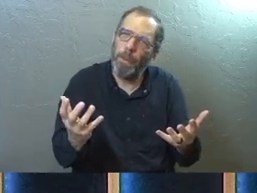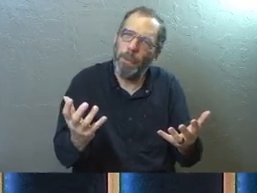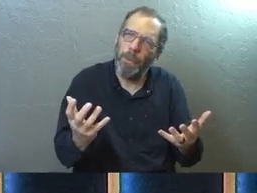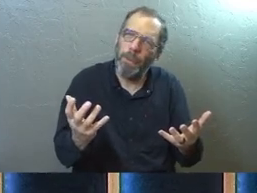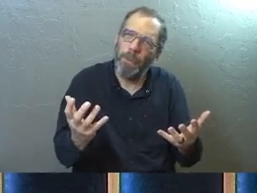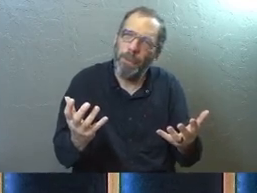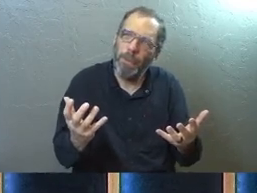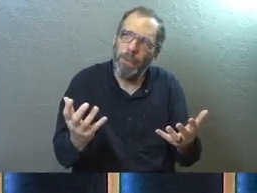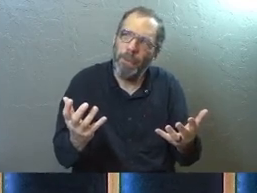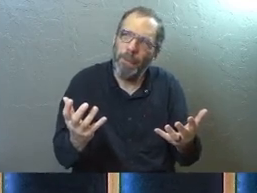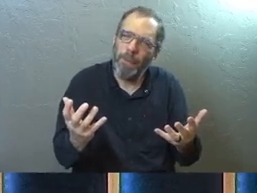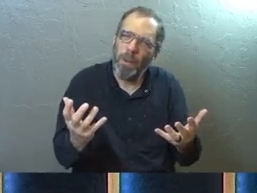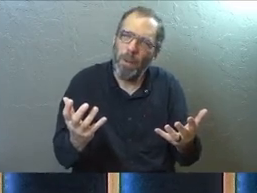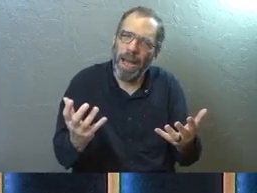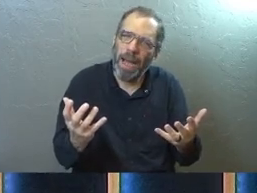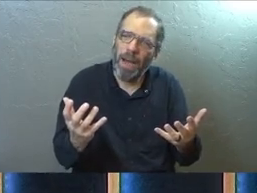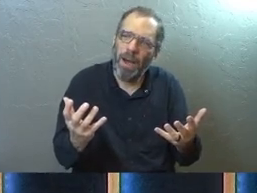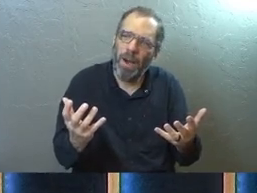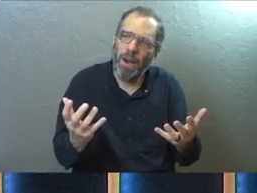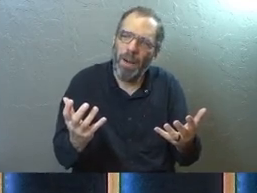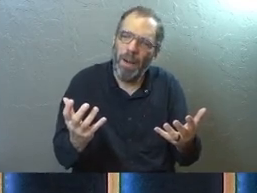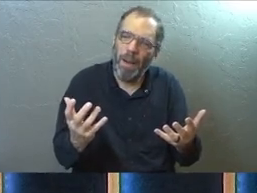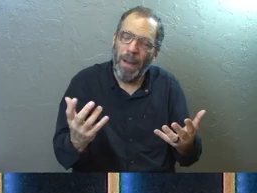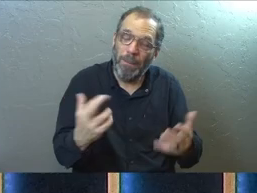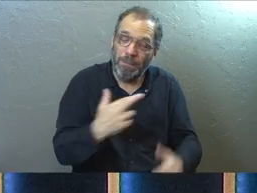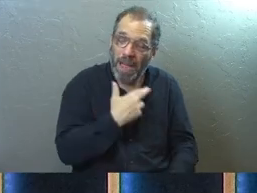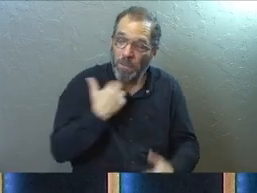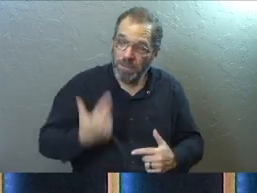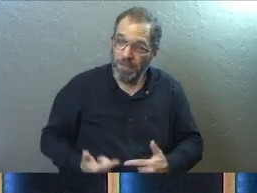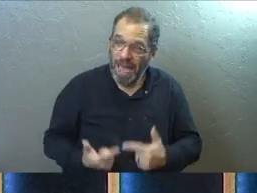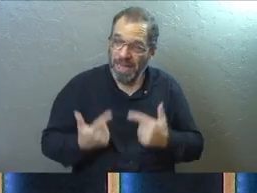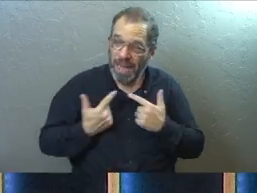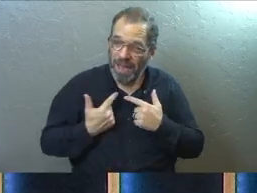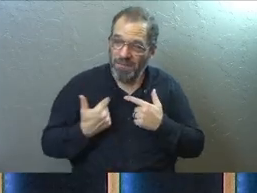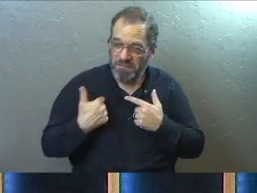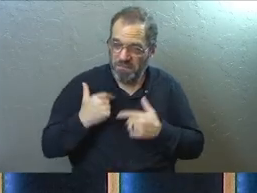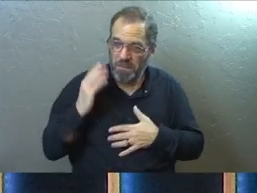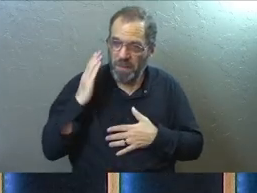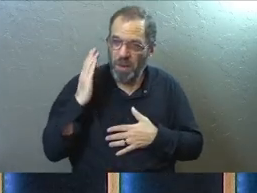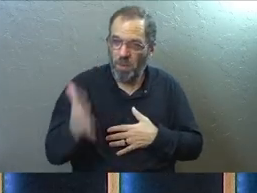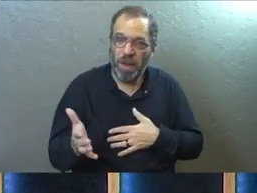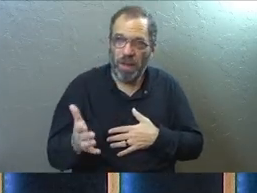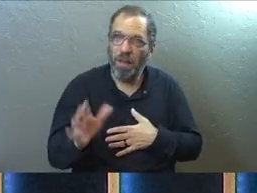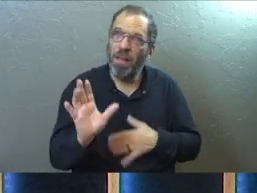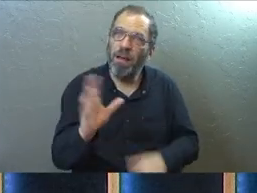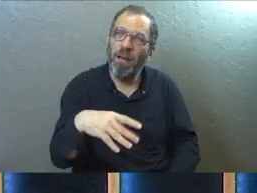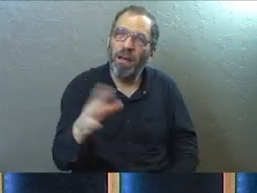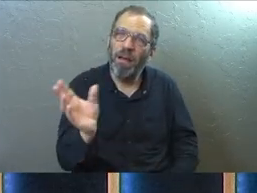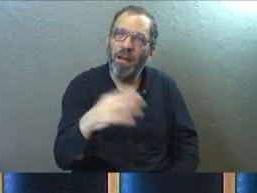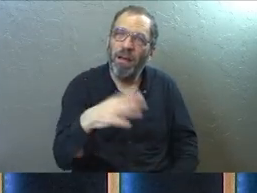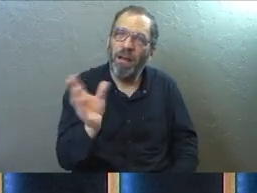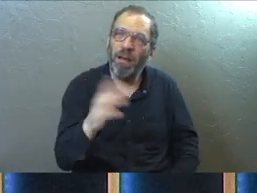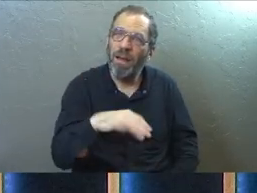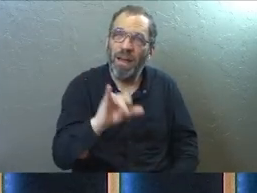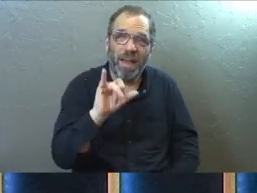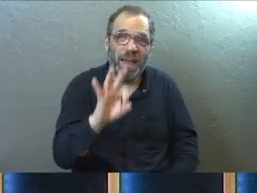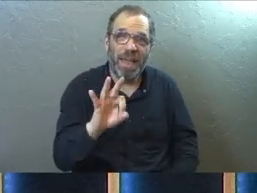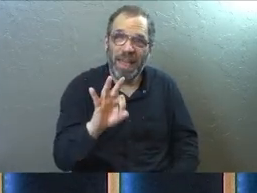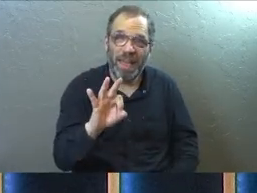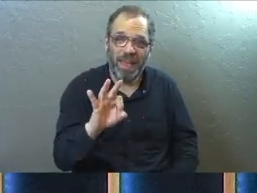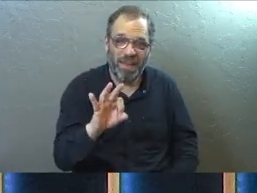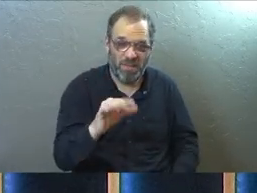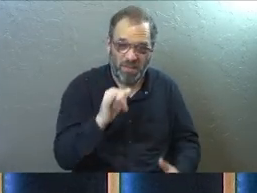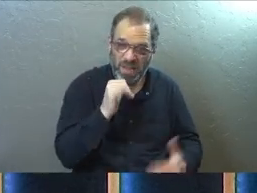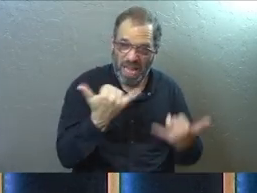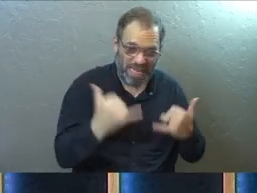Some of us are like, if the day ever comes and I got to risk my life for somebody else, I'll do it. And here's the thing. If you're not doing it in